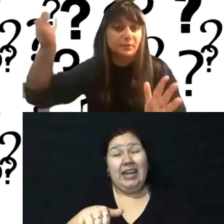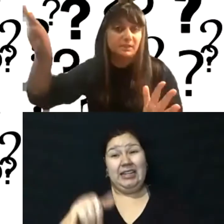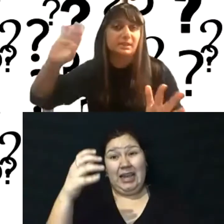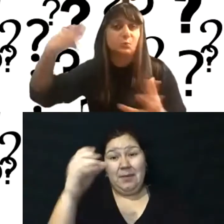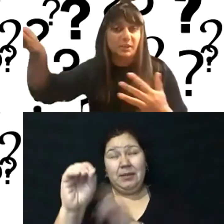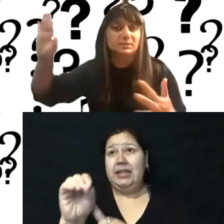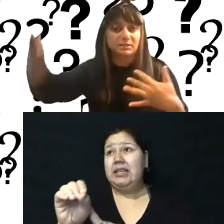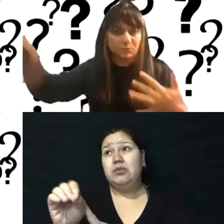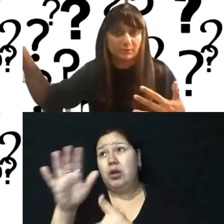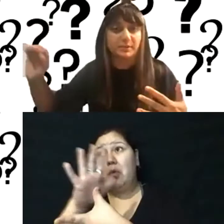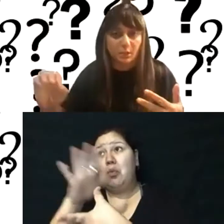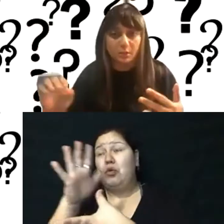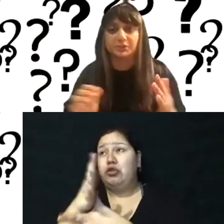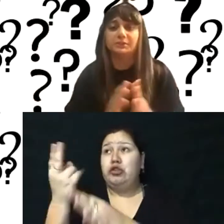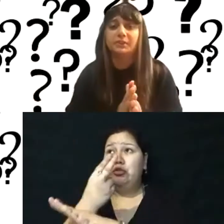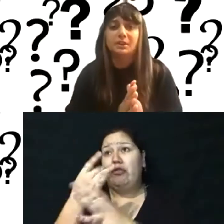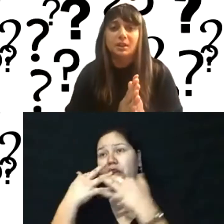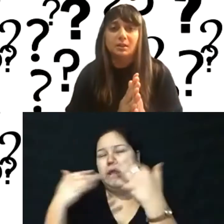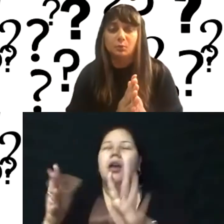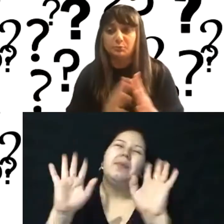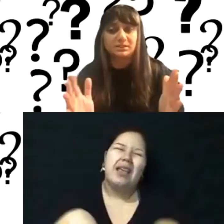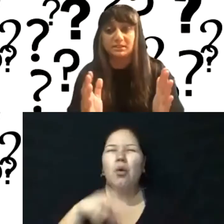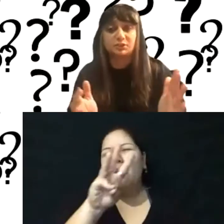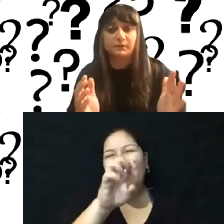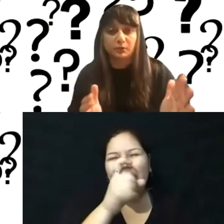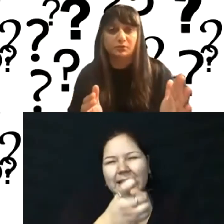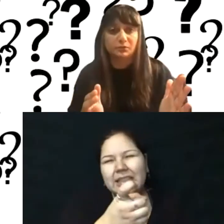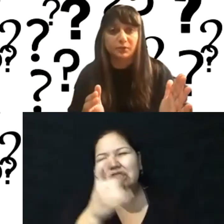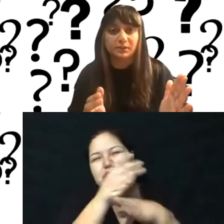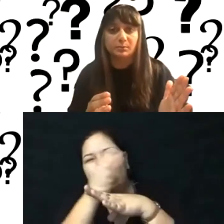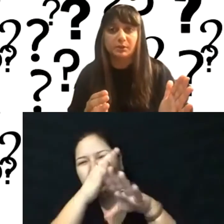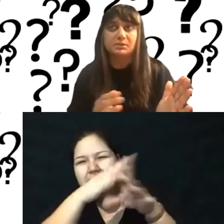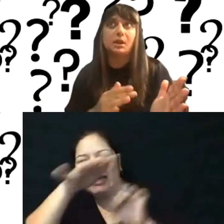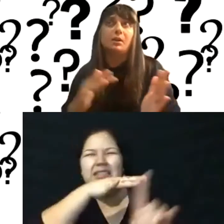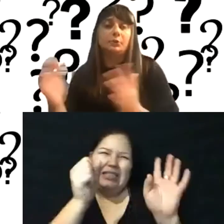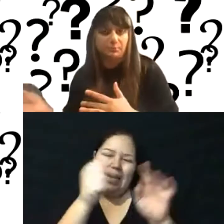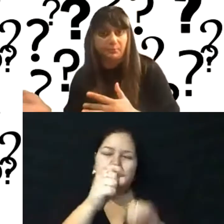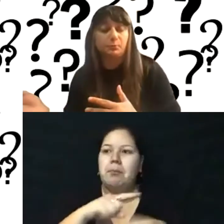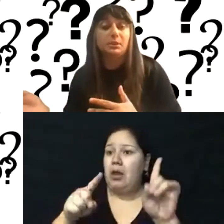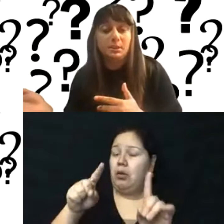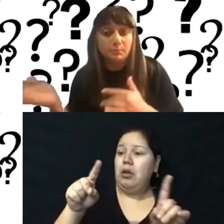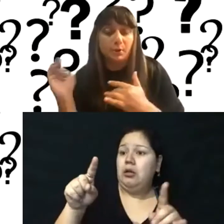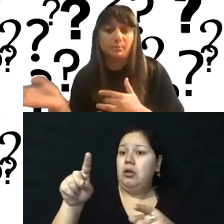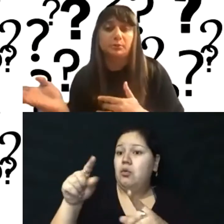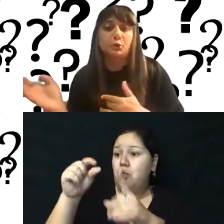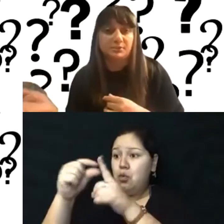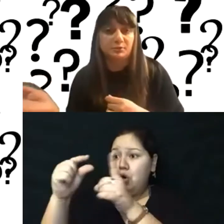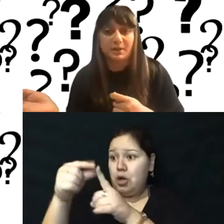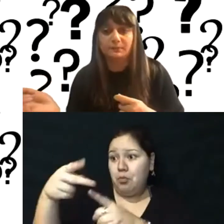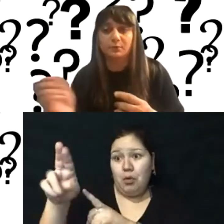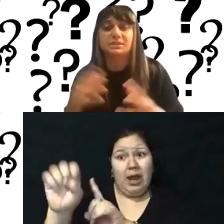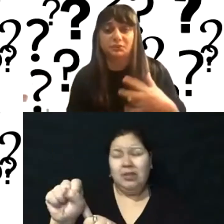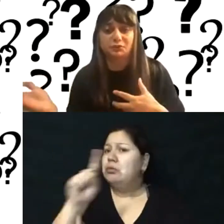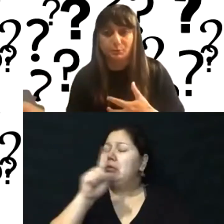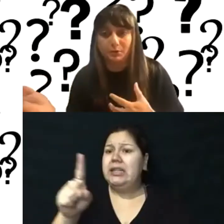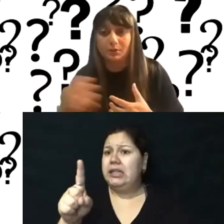mean, other than these like Wix and Squarespace options. WordPress is actually very user friendly compared to other really popular open source